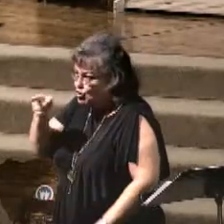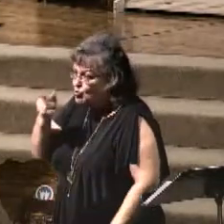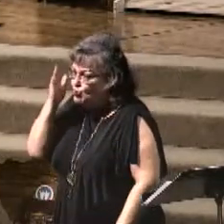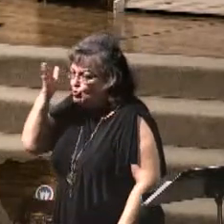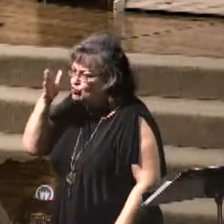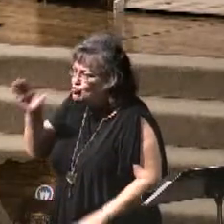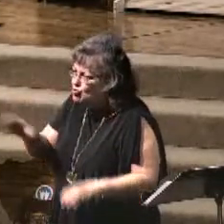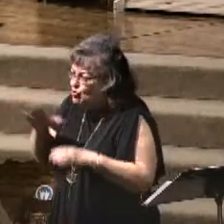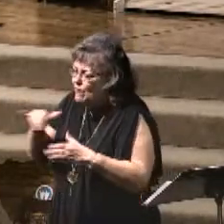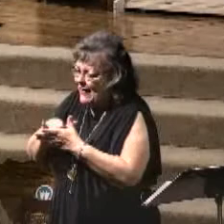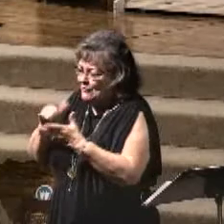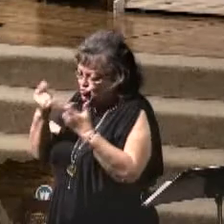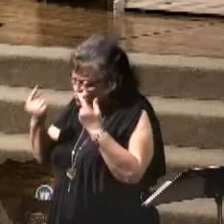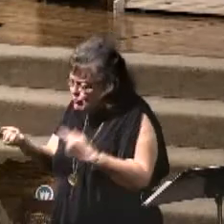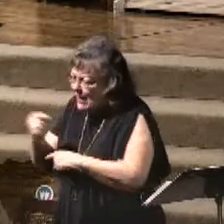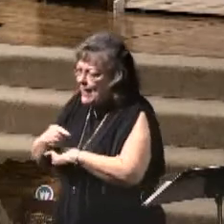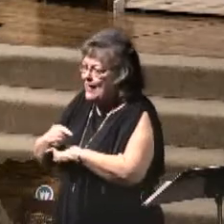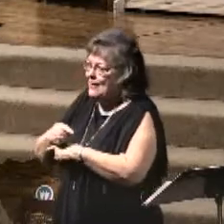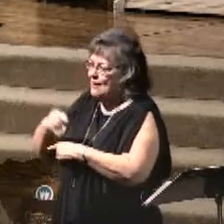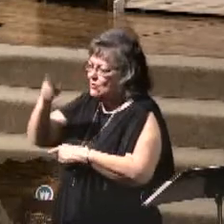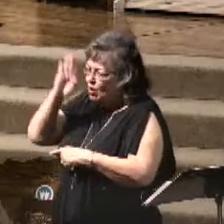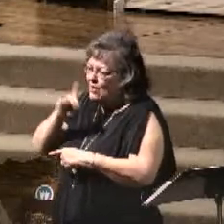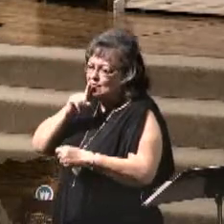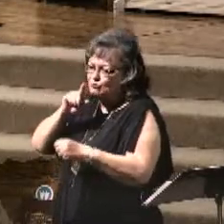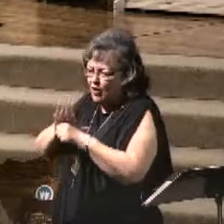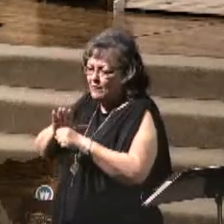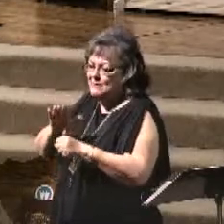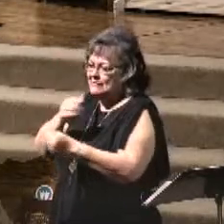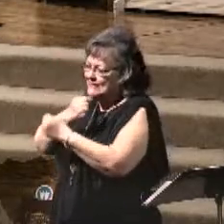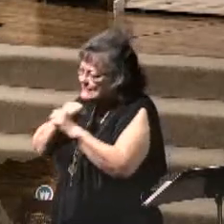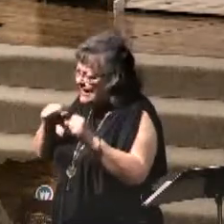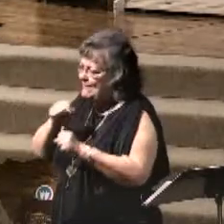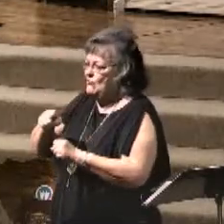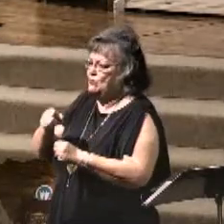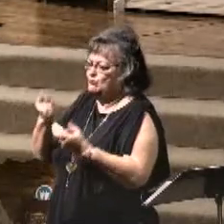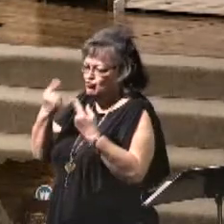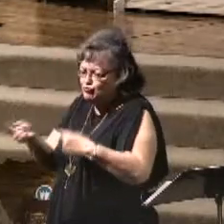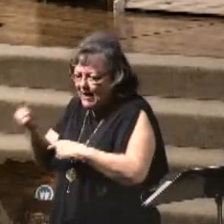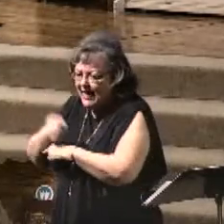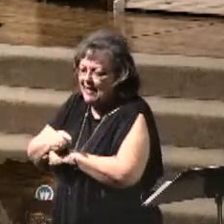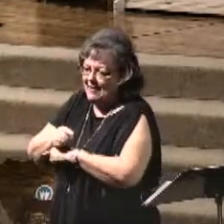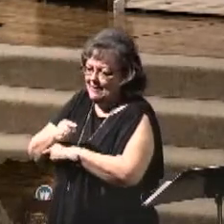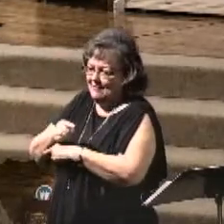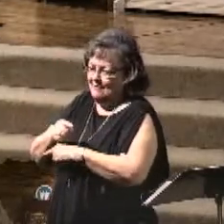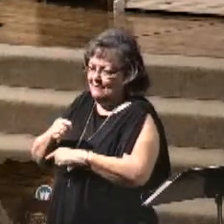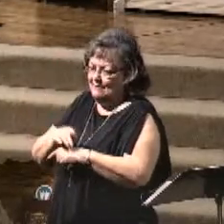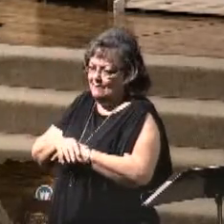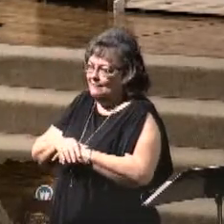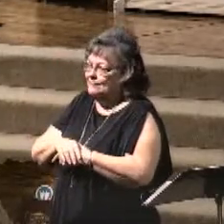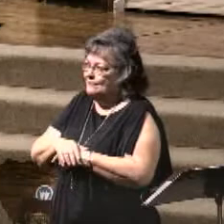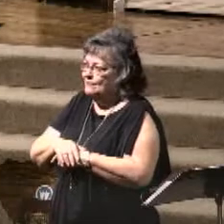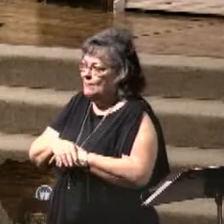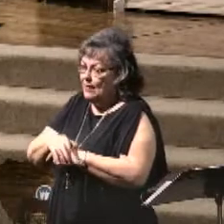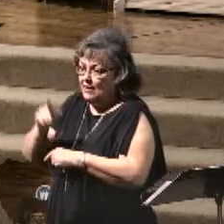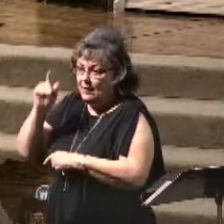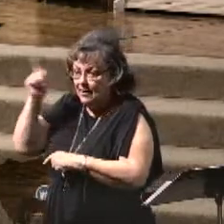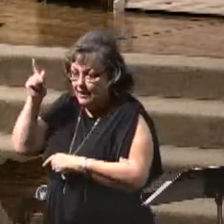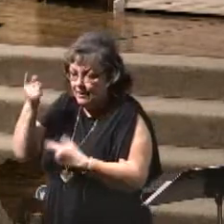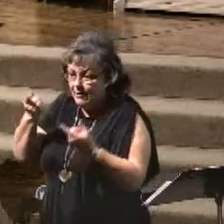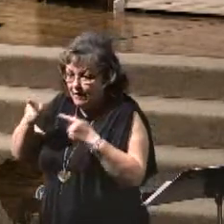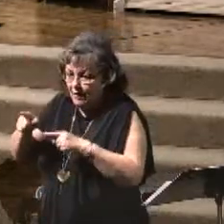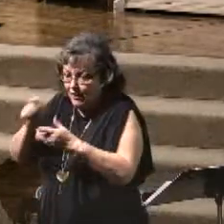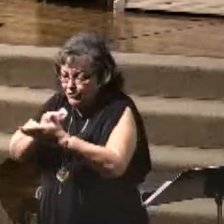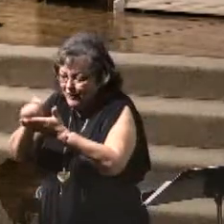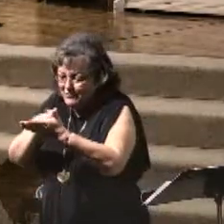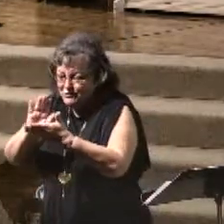today, God has promised to save you today. He'll pen your name in the